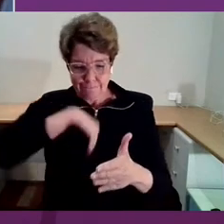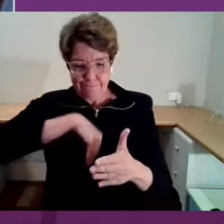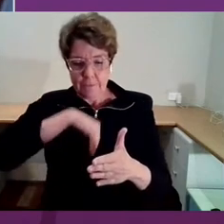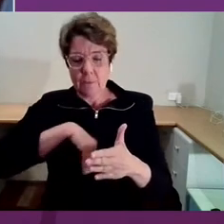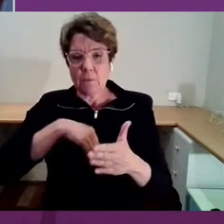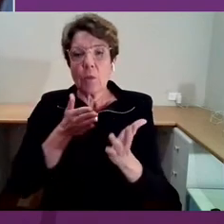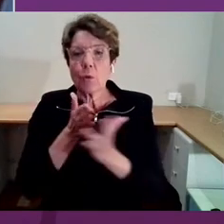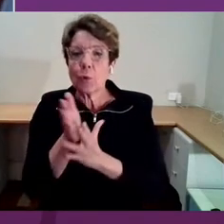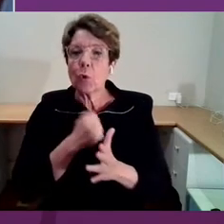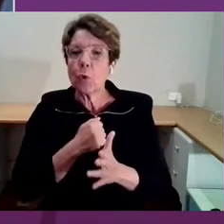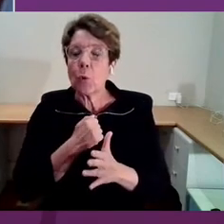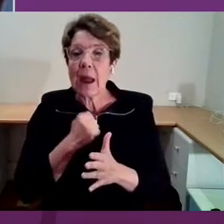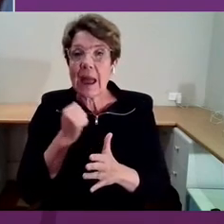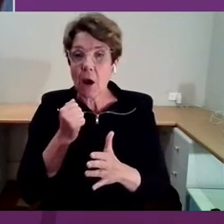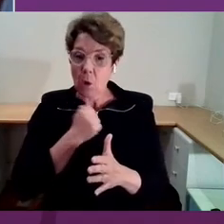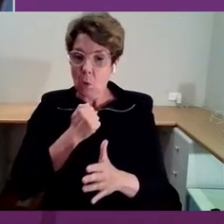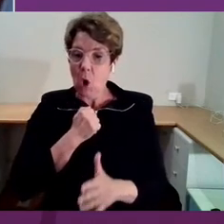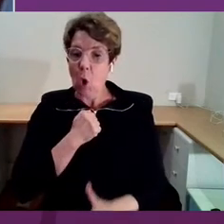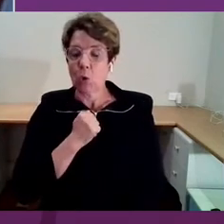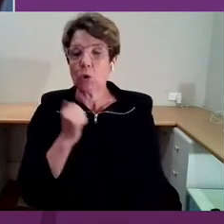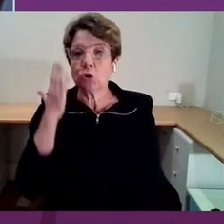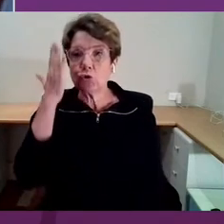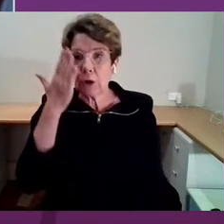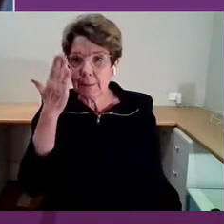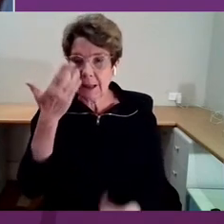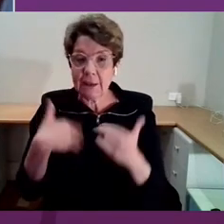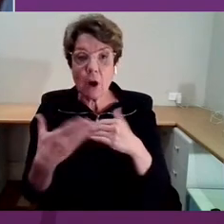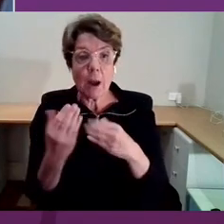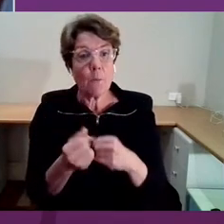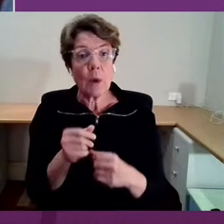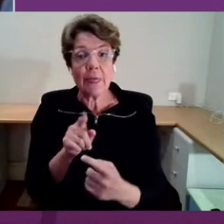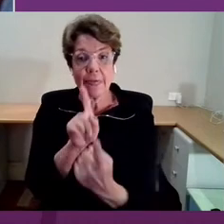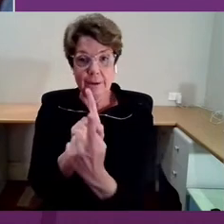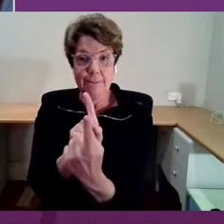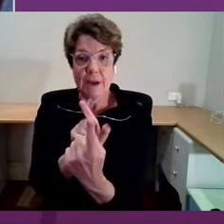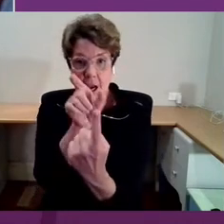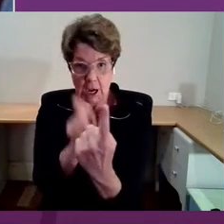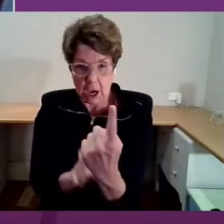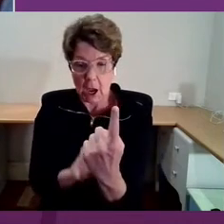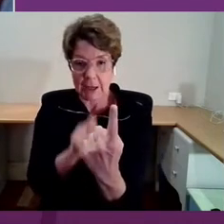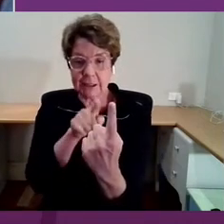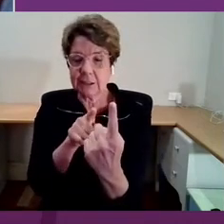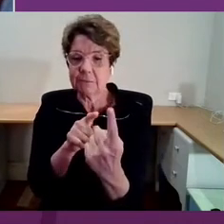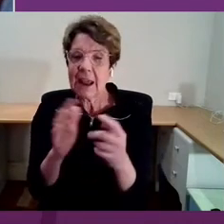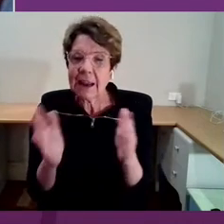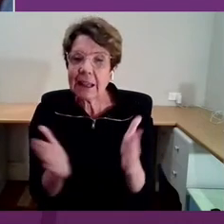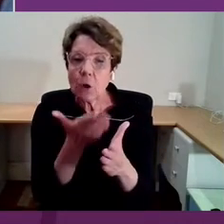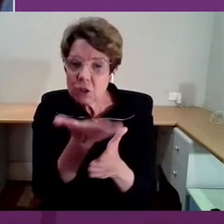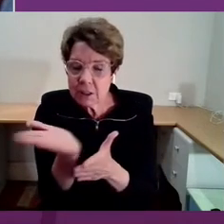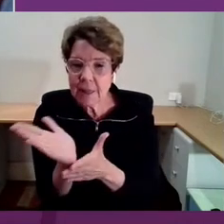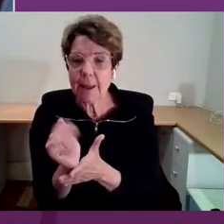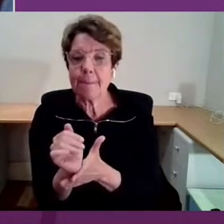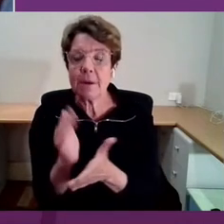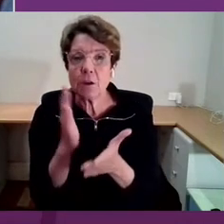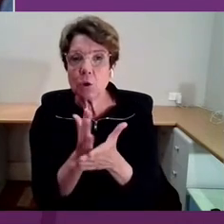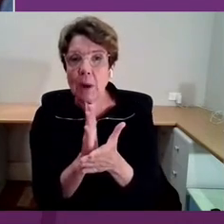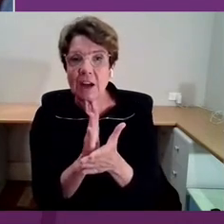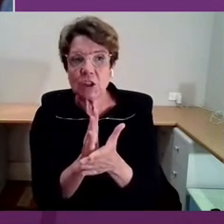when I'm with a client and encouraging them to brace their creativity,